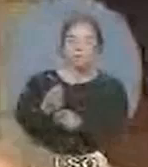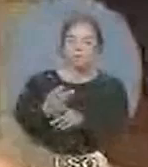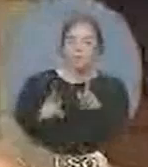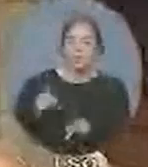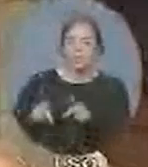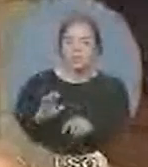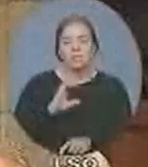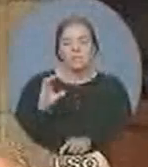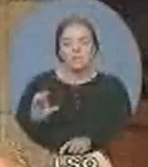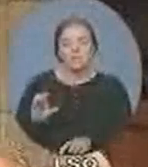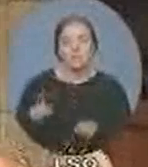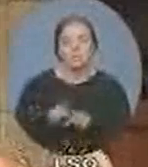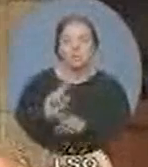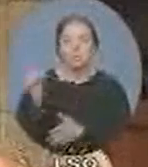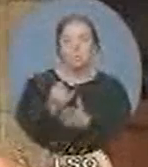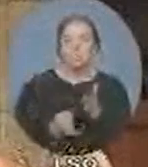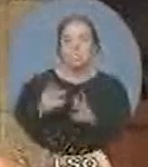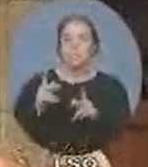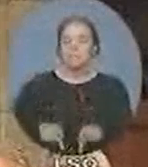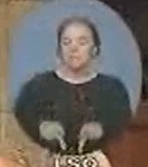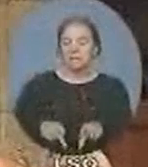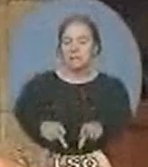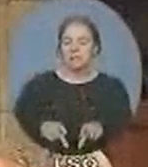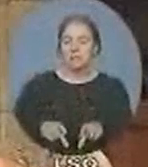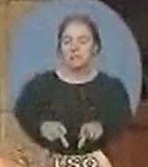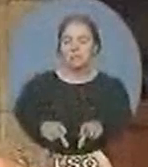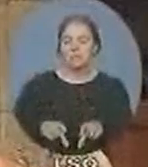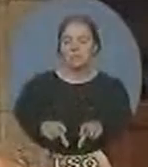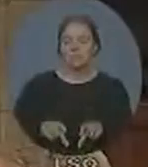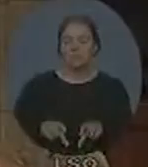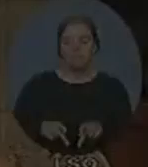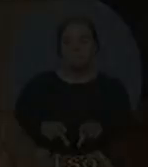it. So if the Minister won't stand up for Canada, why does he continue to act like a private butler to Ambassador?